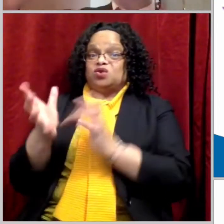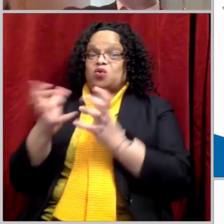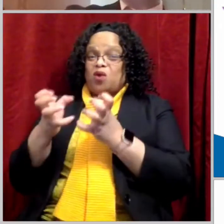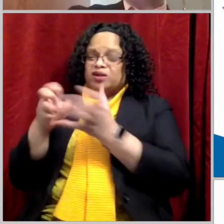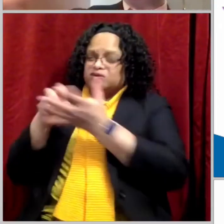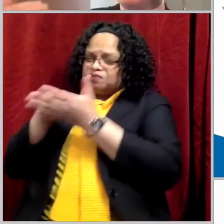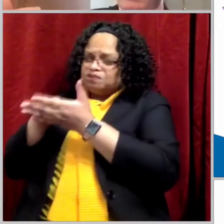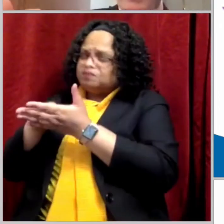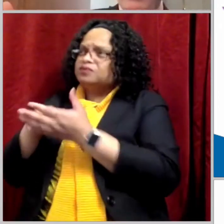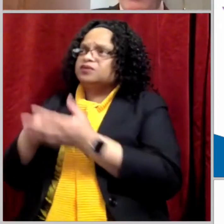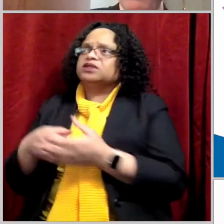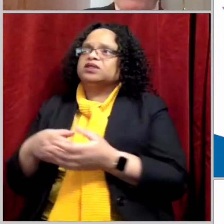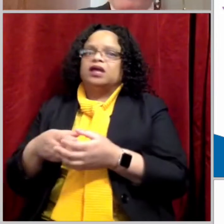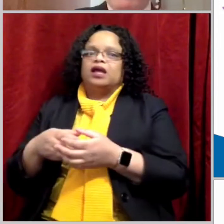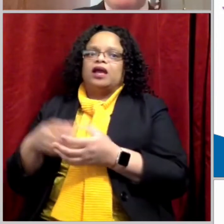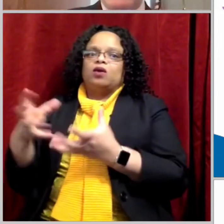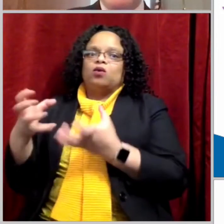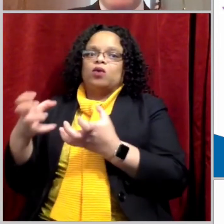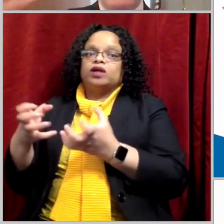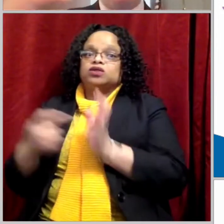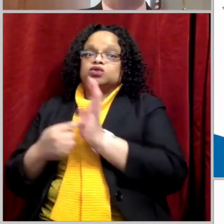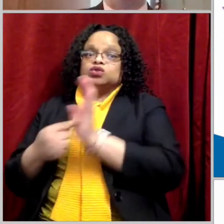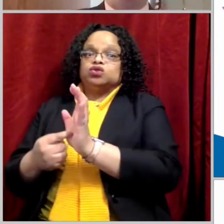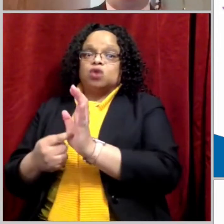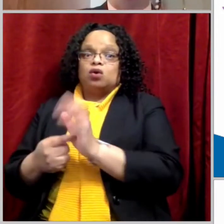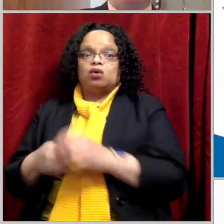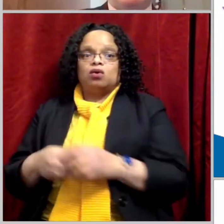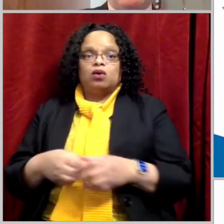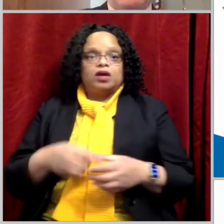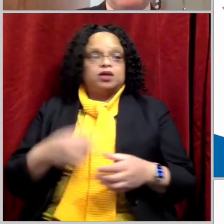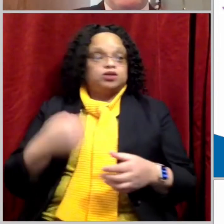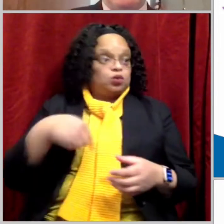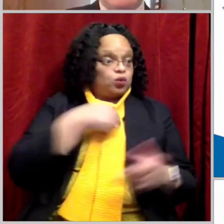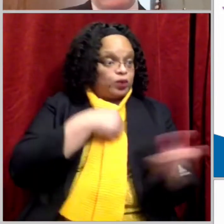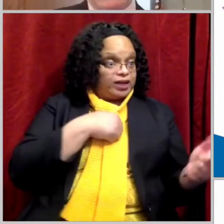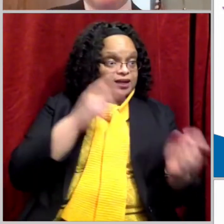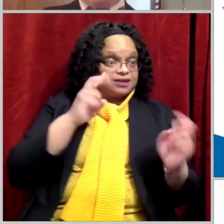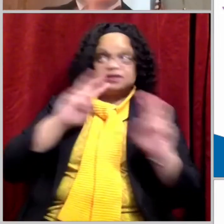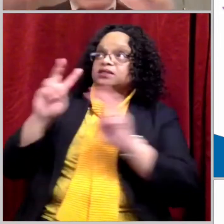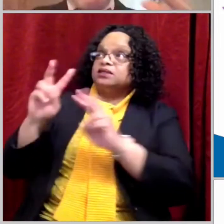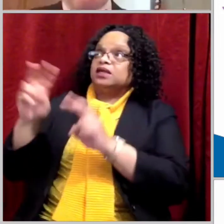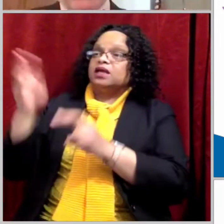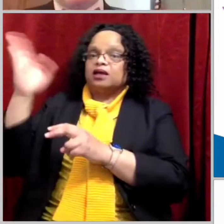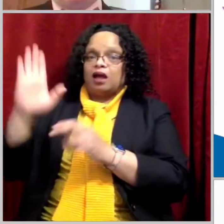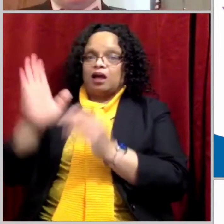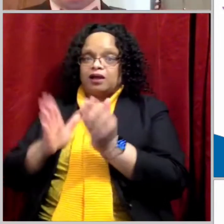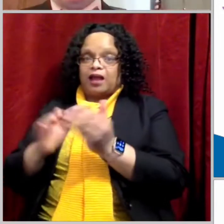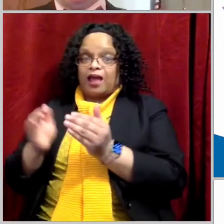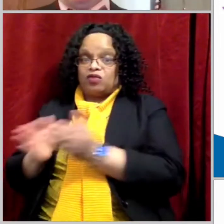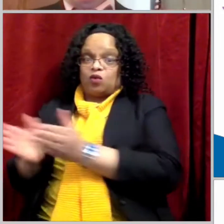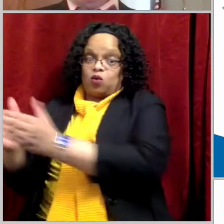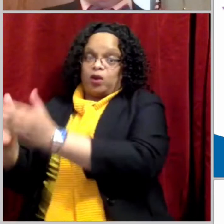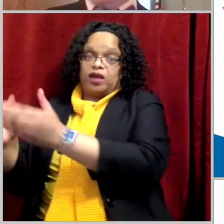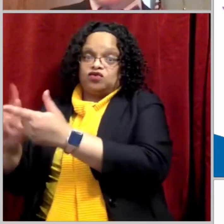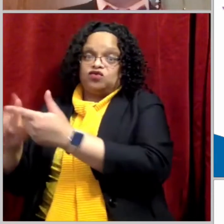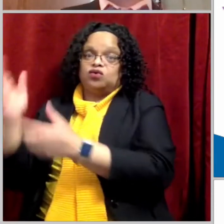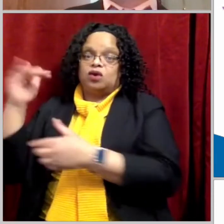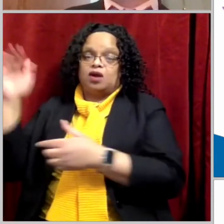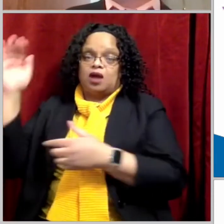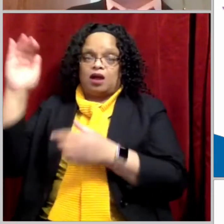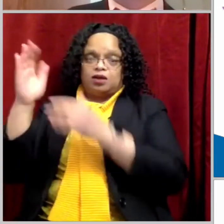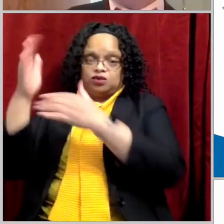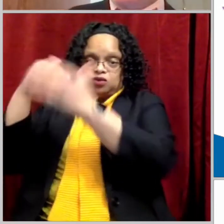the goodness of God for us, the love of God. And Jesus is the embodiment of